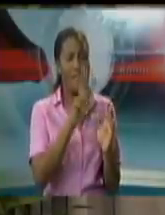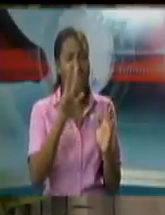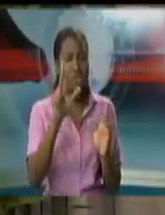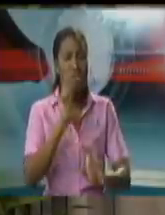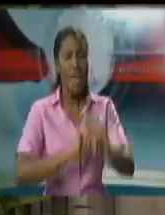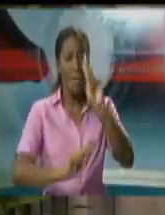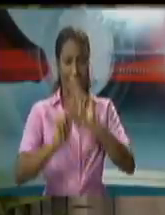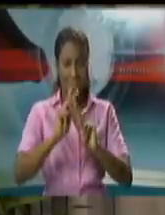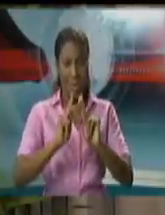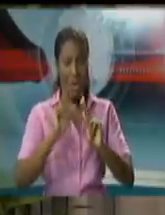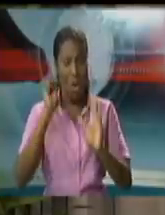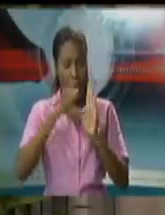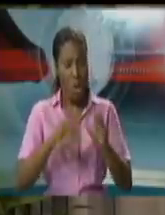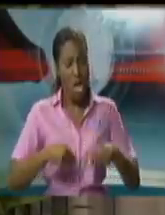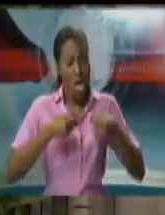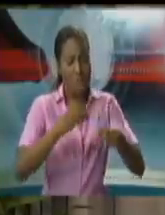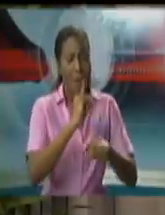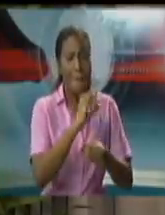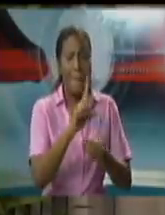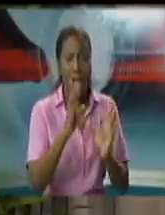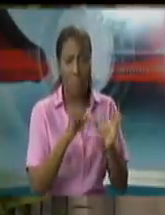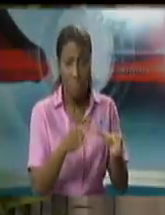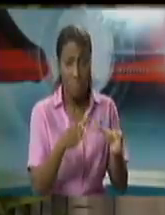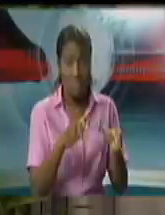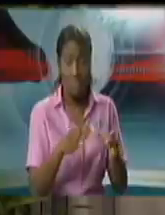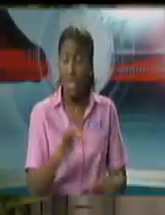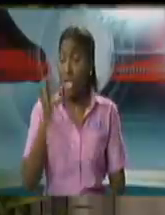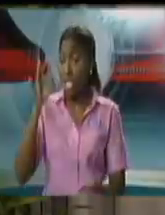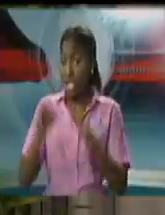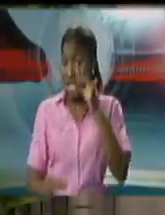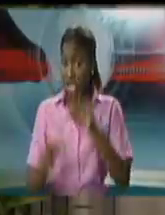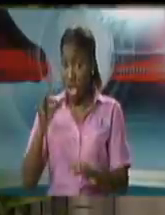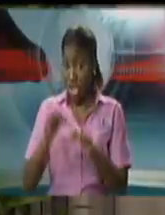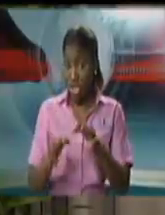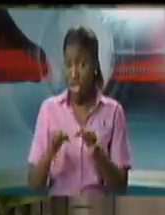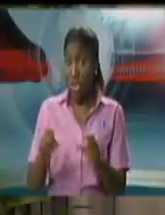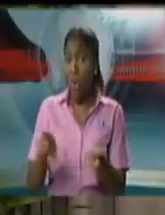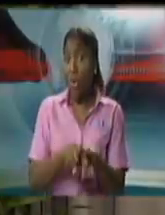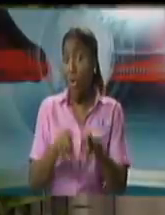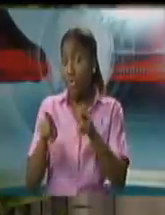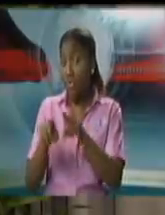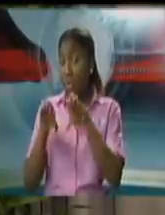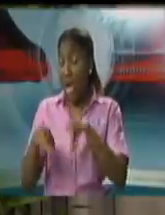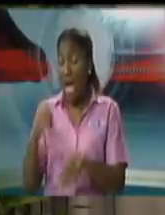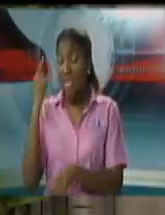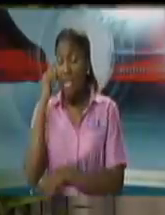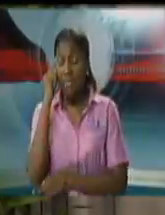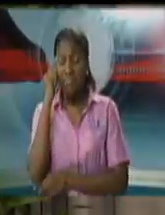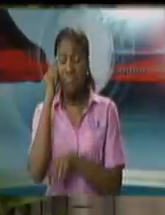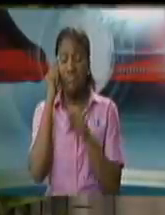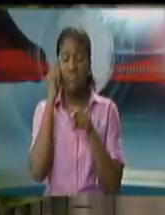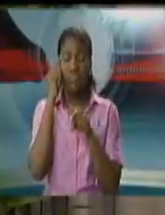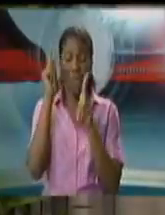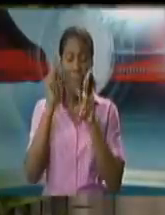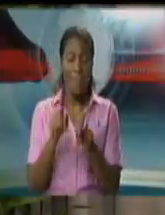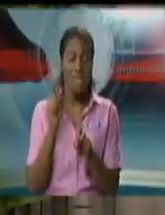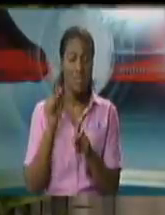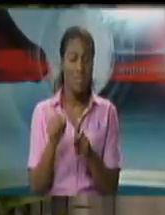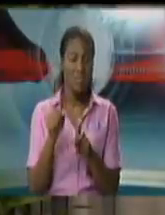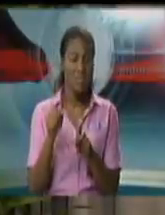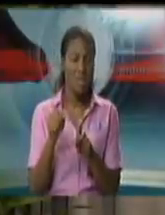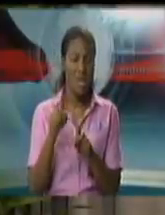people. The judge also has the ability to consider persons who are convicted